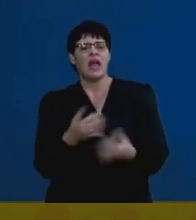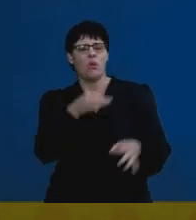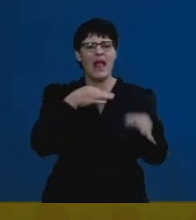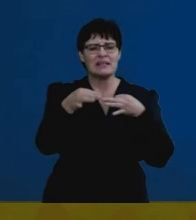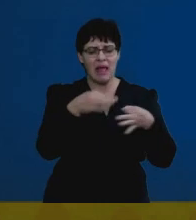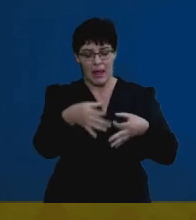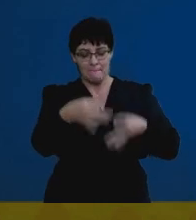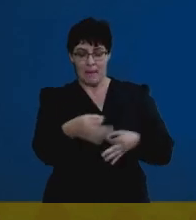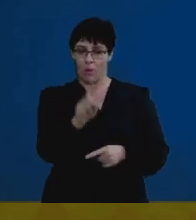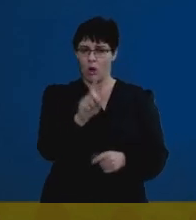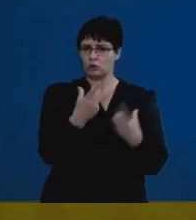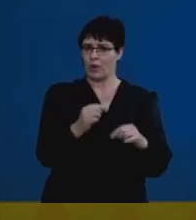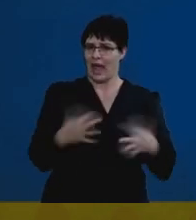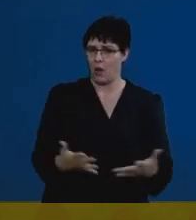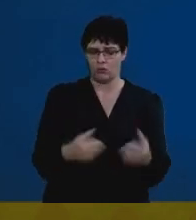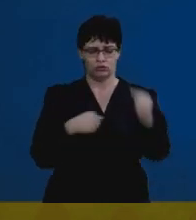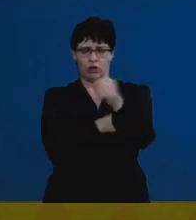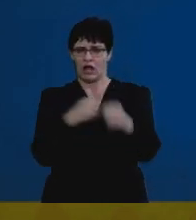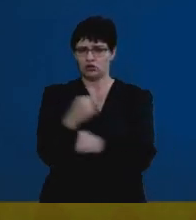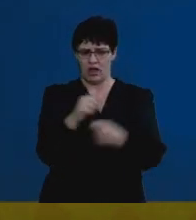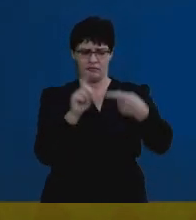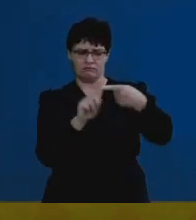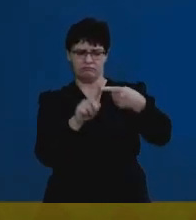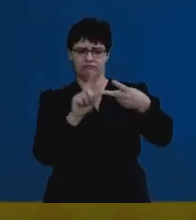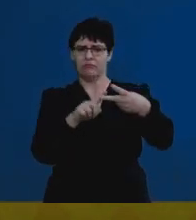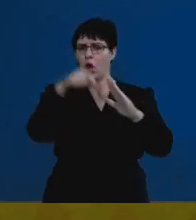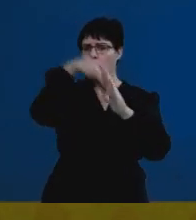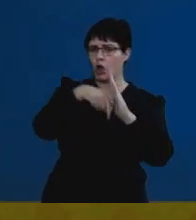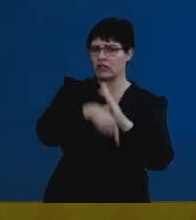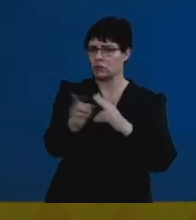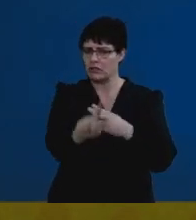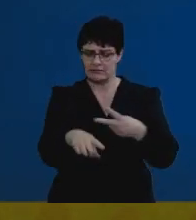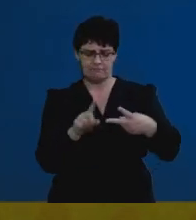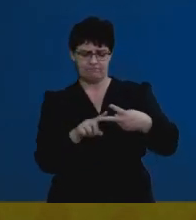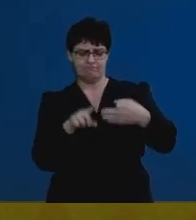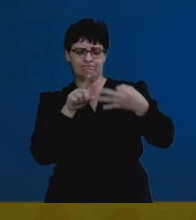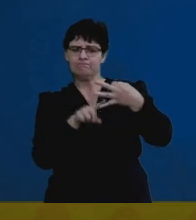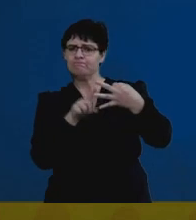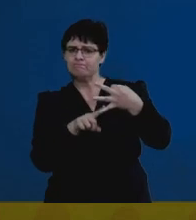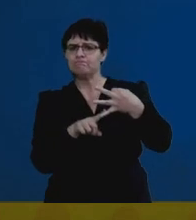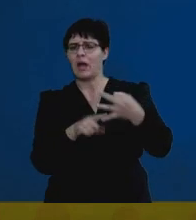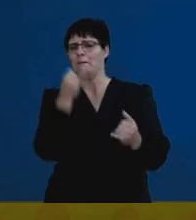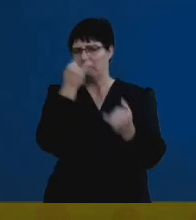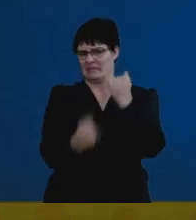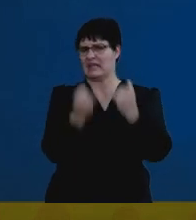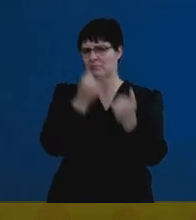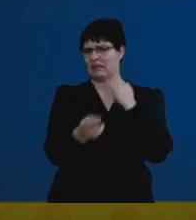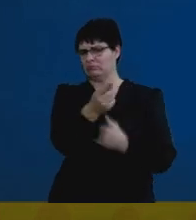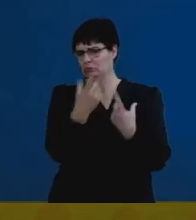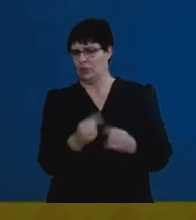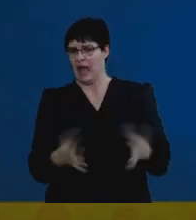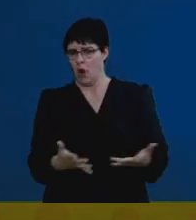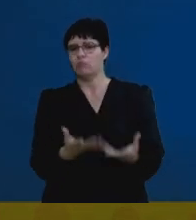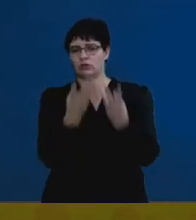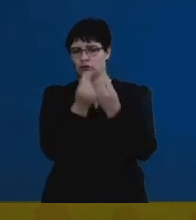Paper 1, its structure. We're going to look at the content of that paper. And we're going to look at some common mistakes and how do we address